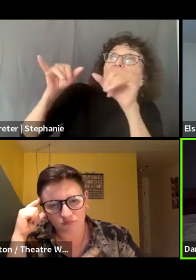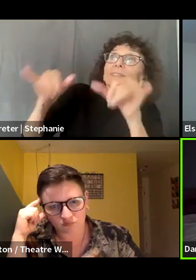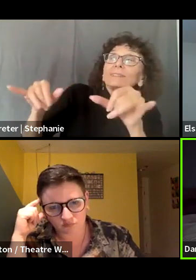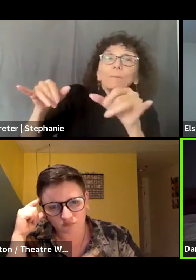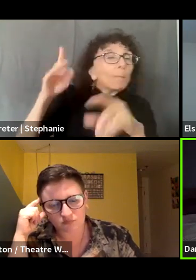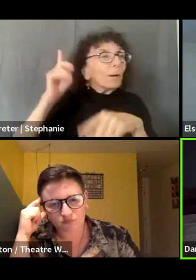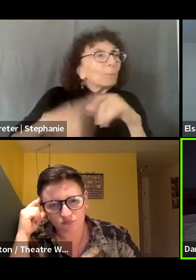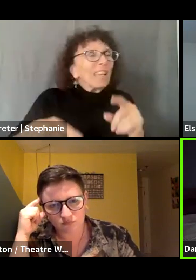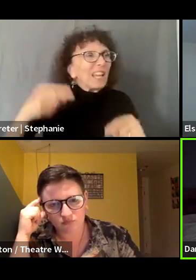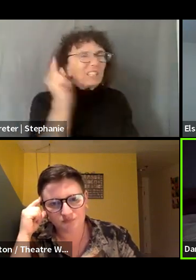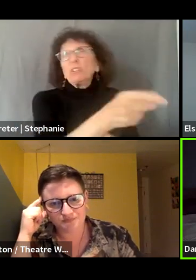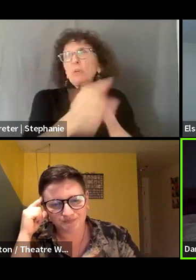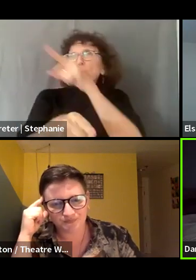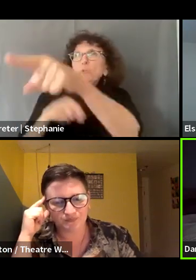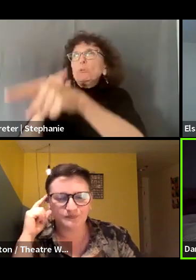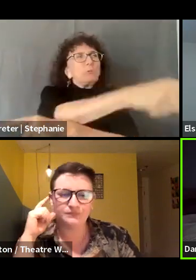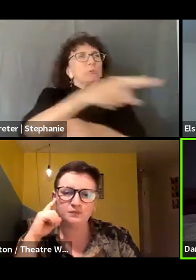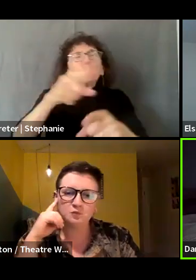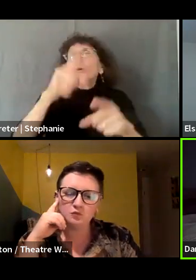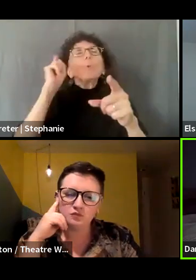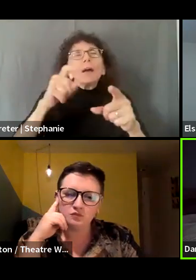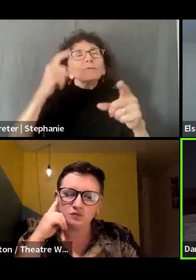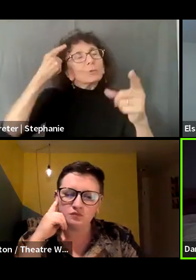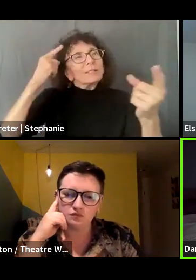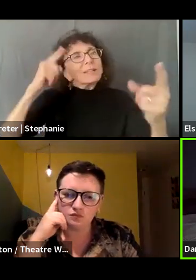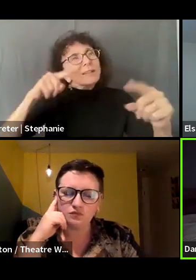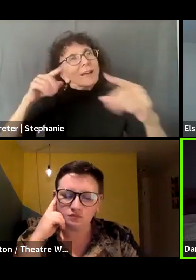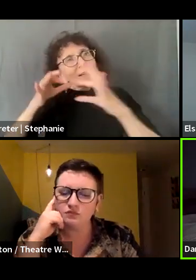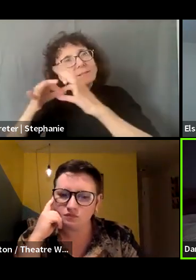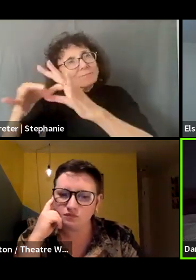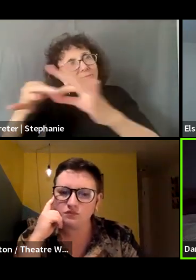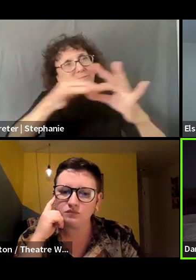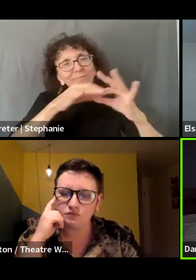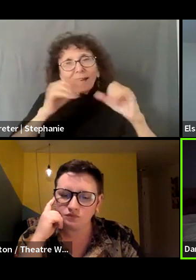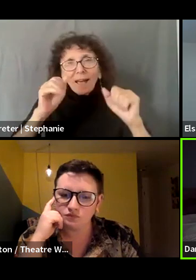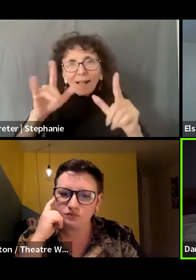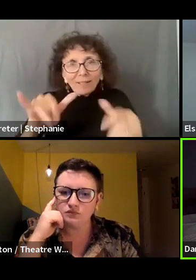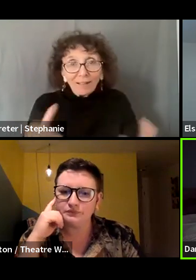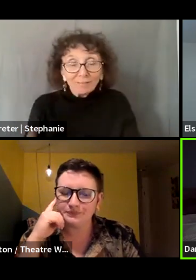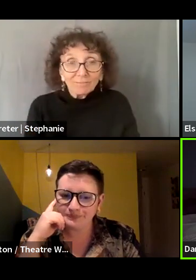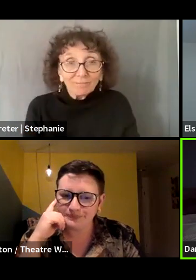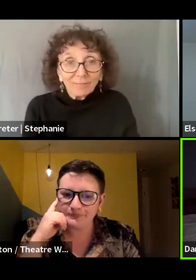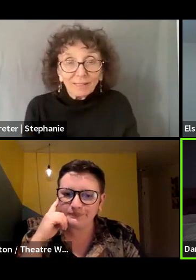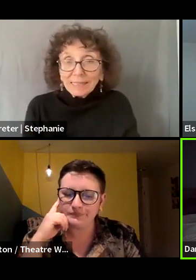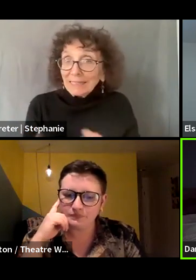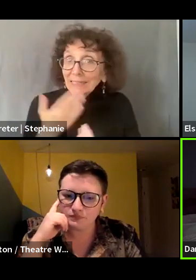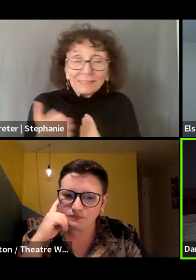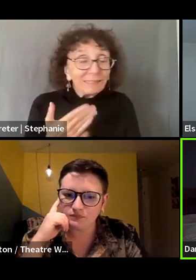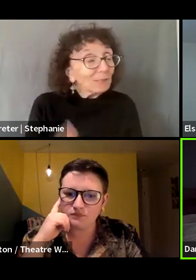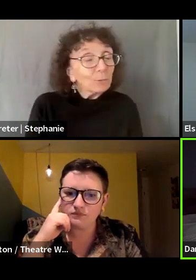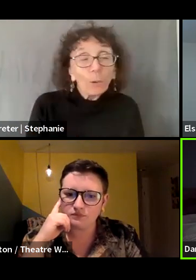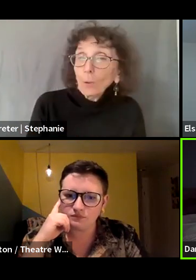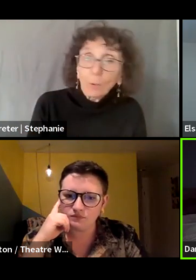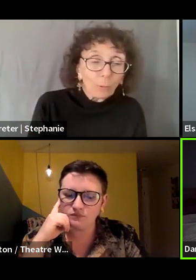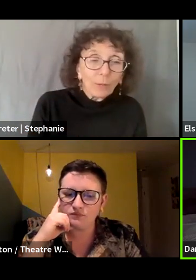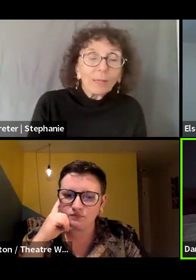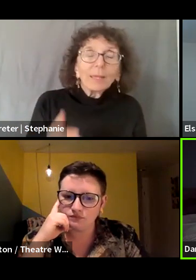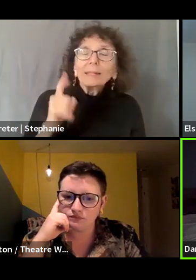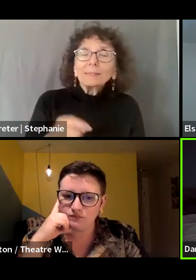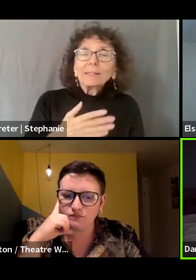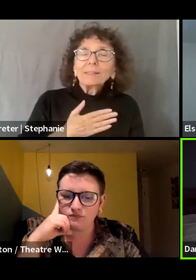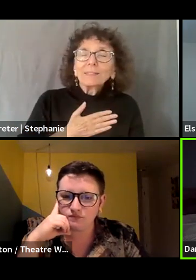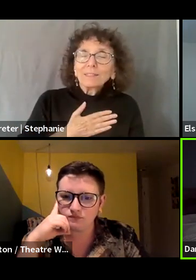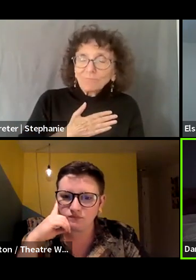in this process. And that can be so incredibly hard to do. It really takes time. It takes so much softness, especially for the people